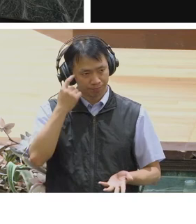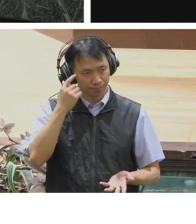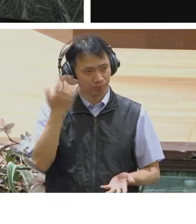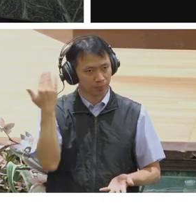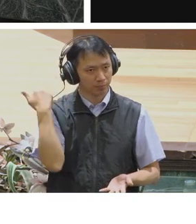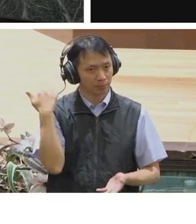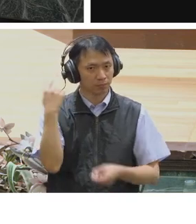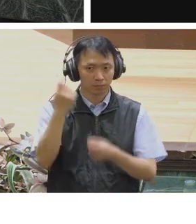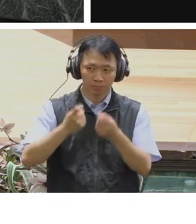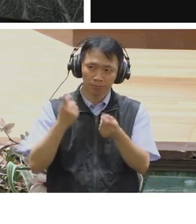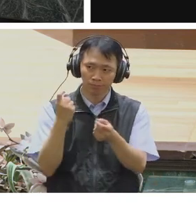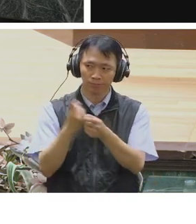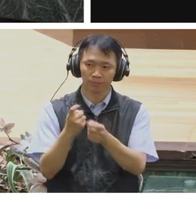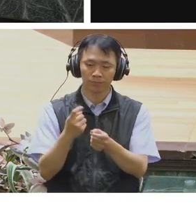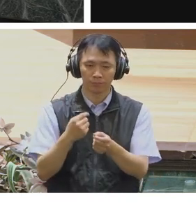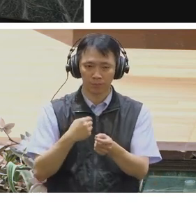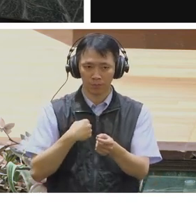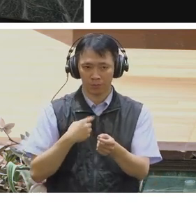steer